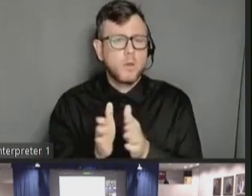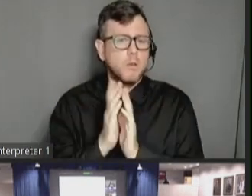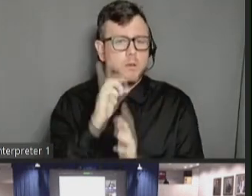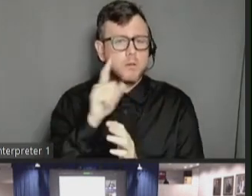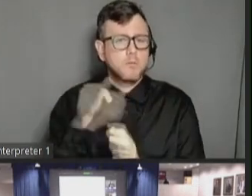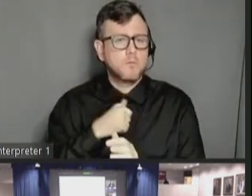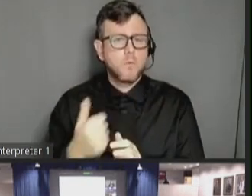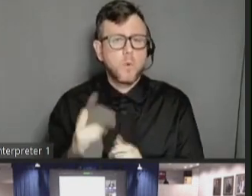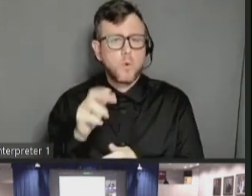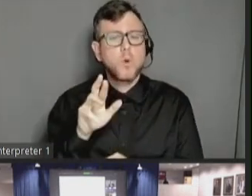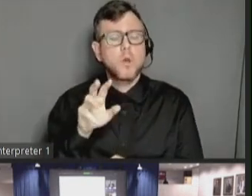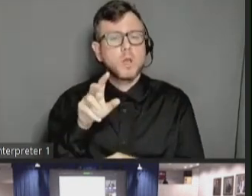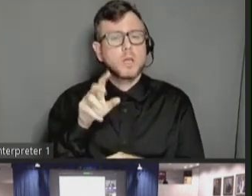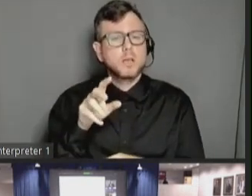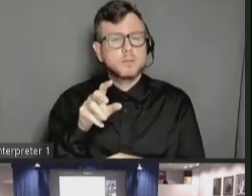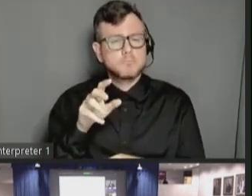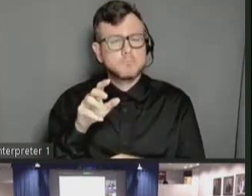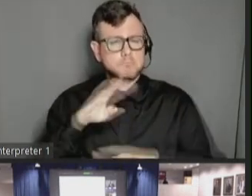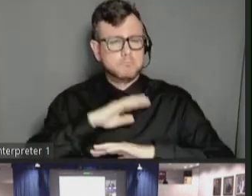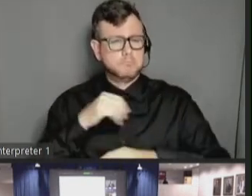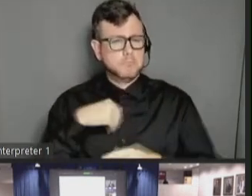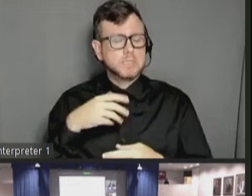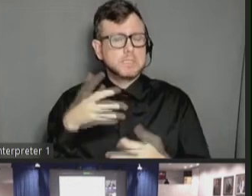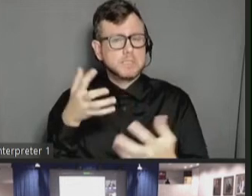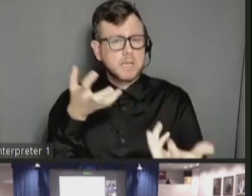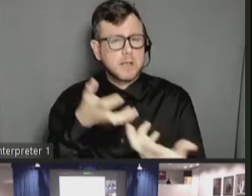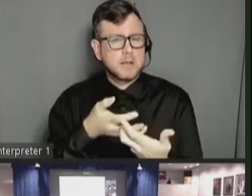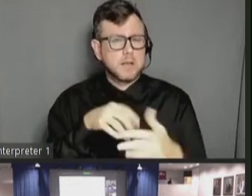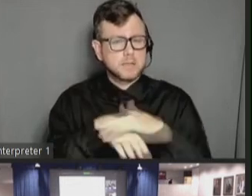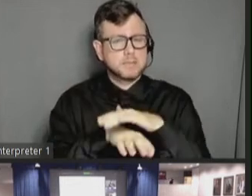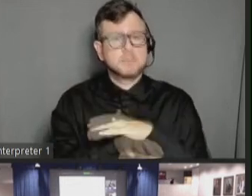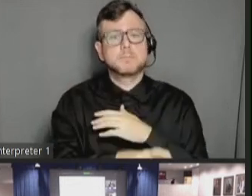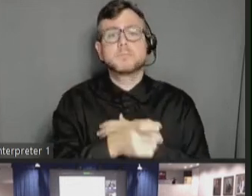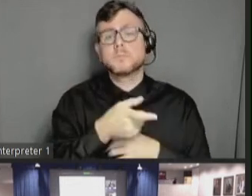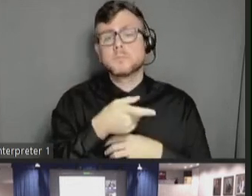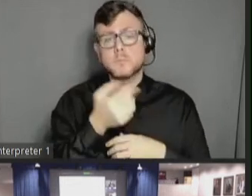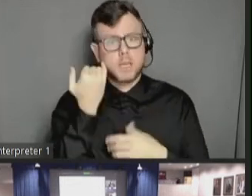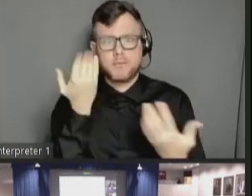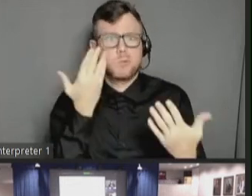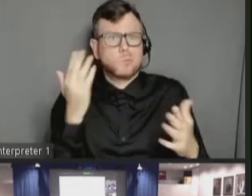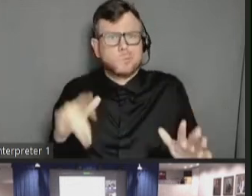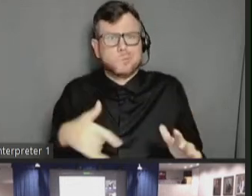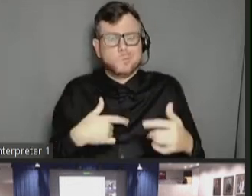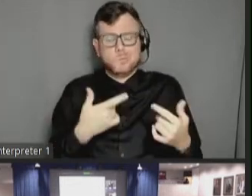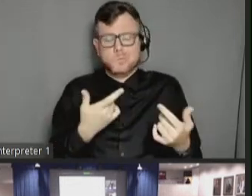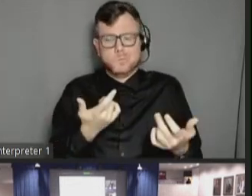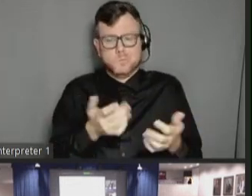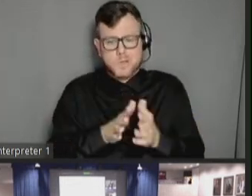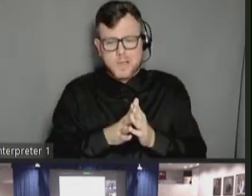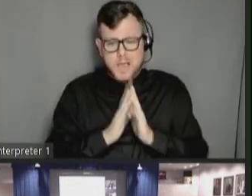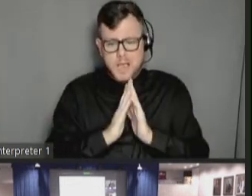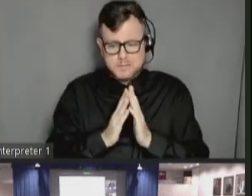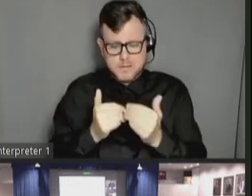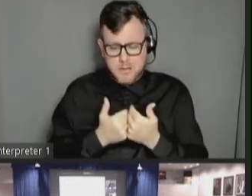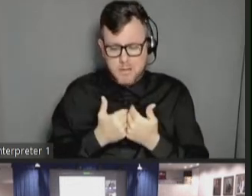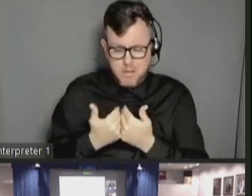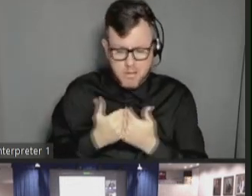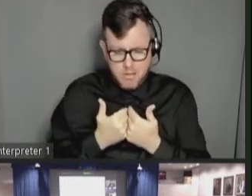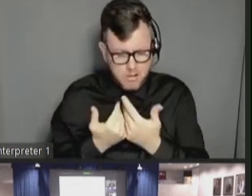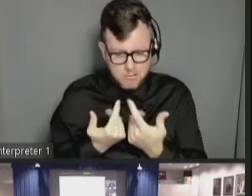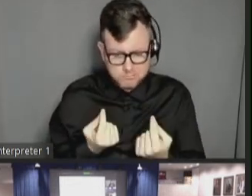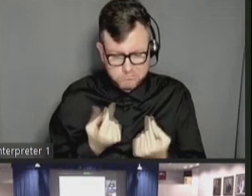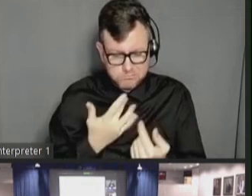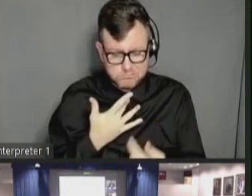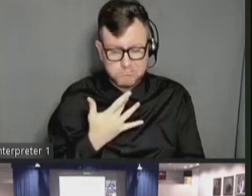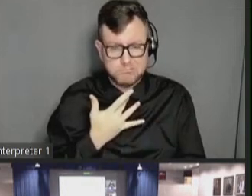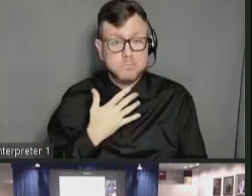for a vaccine. If people don't know how to ask for what they need, this is a it